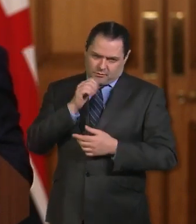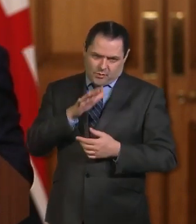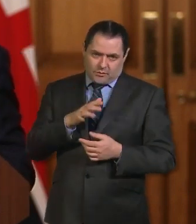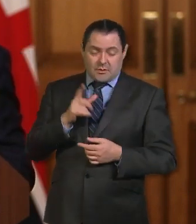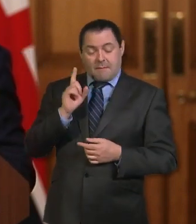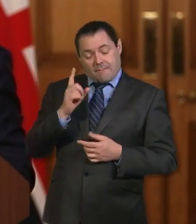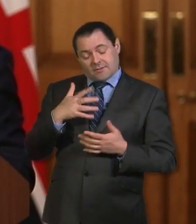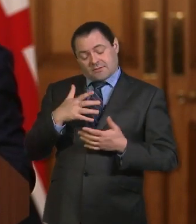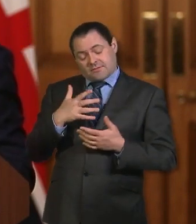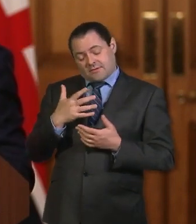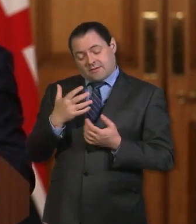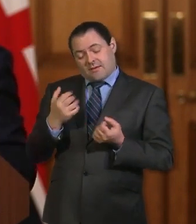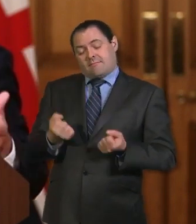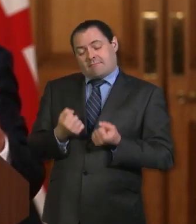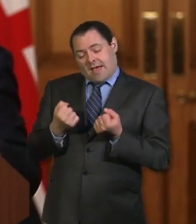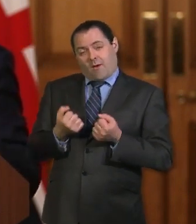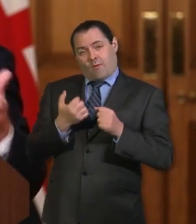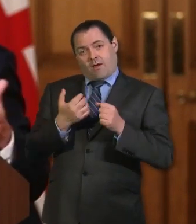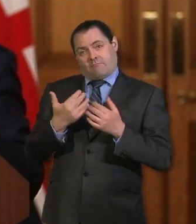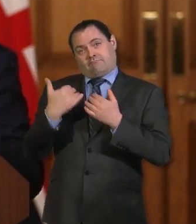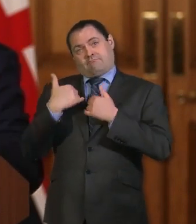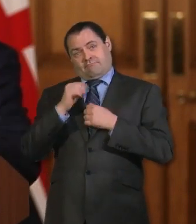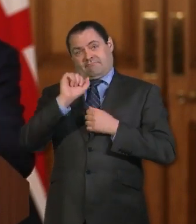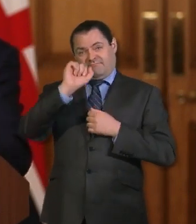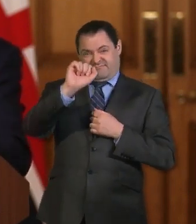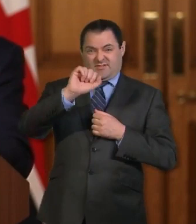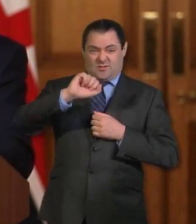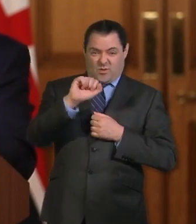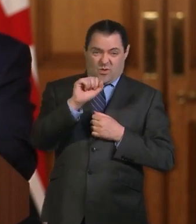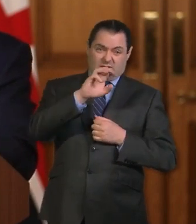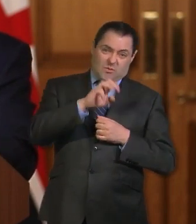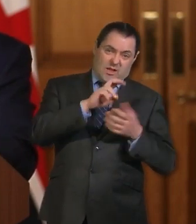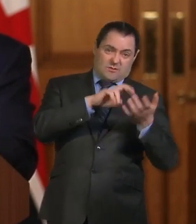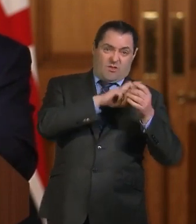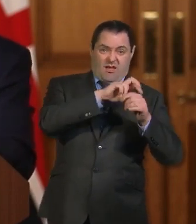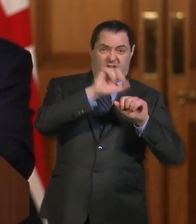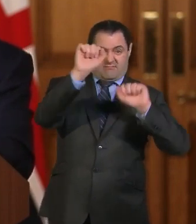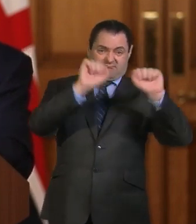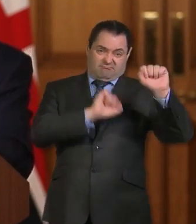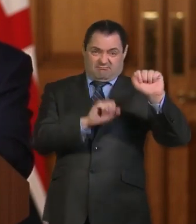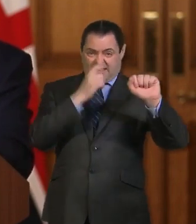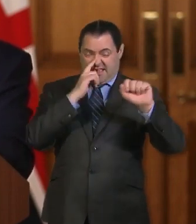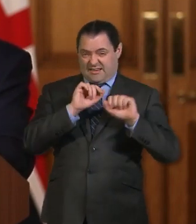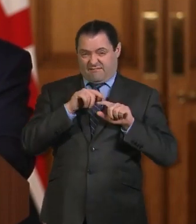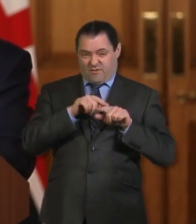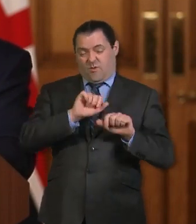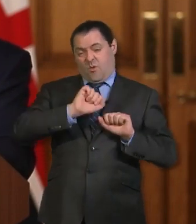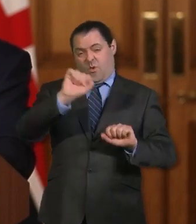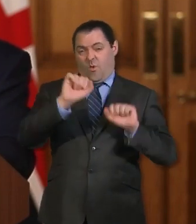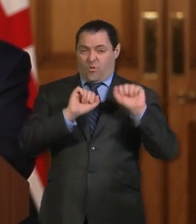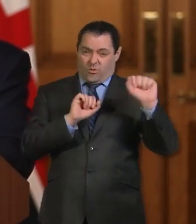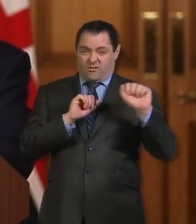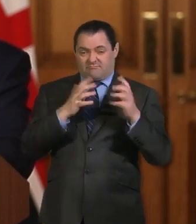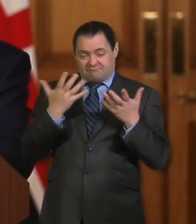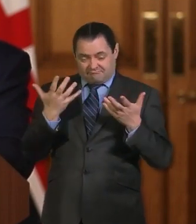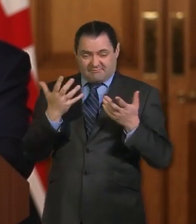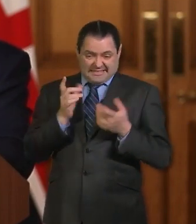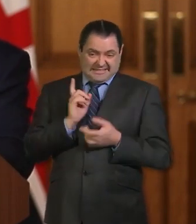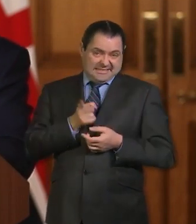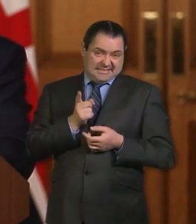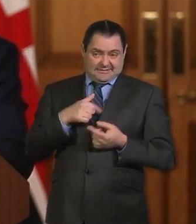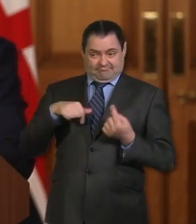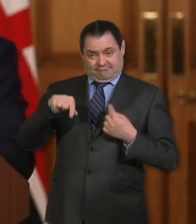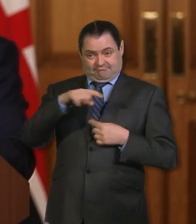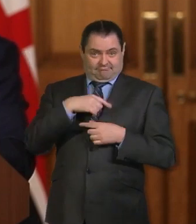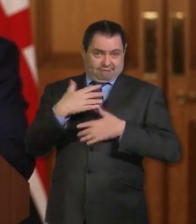this country with four nations who quite rightly can follow their own rules. And that's the way things therefore operate.